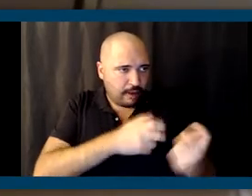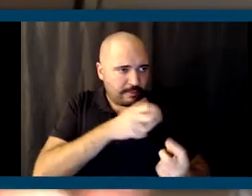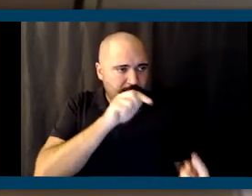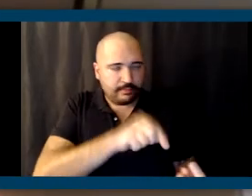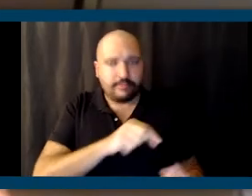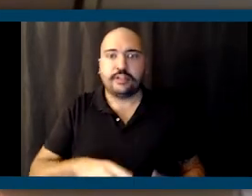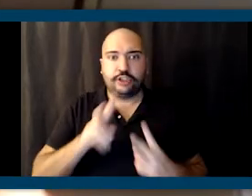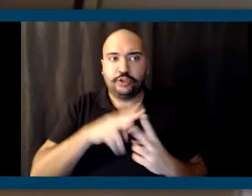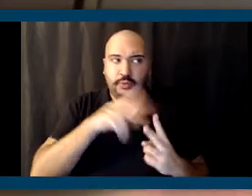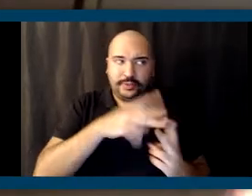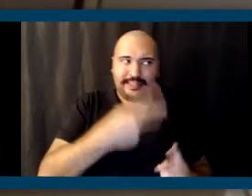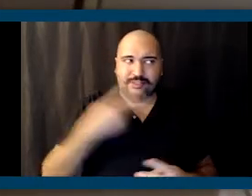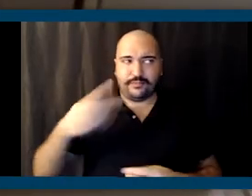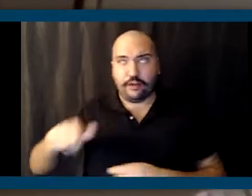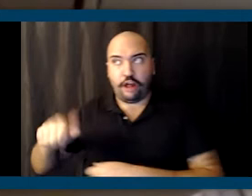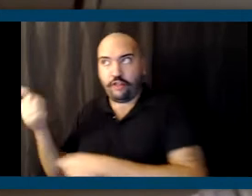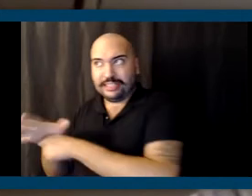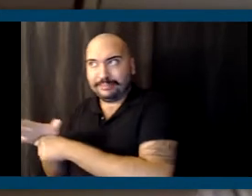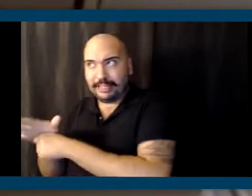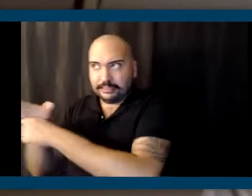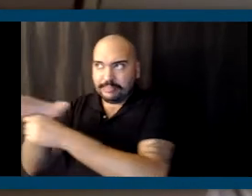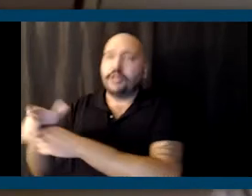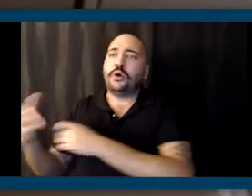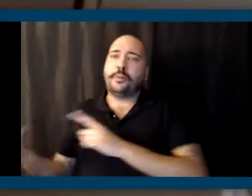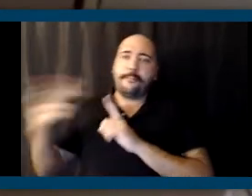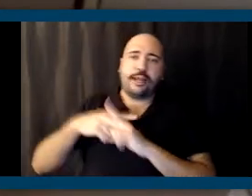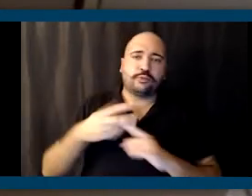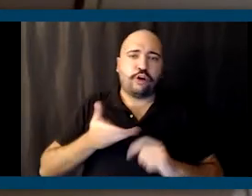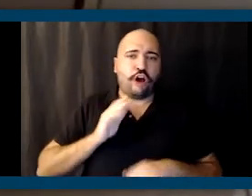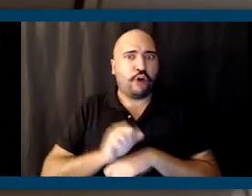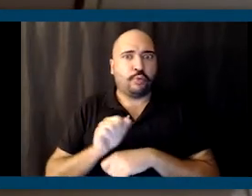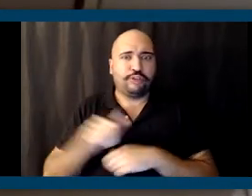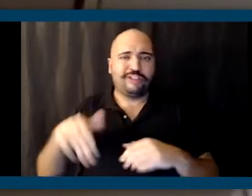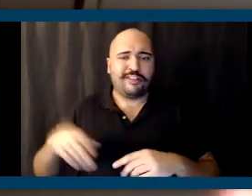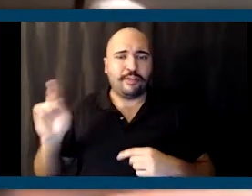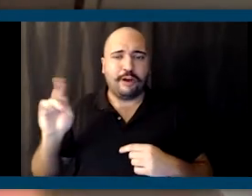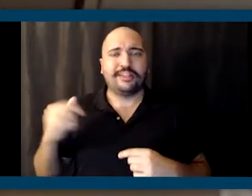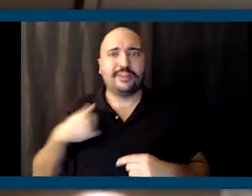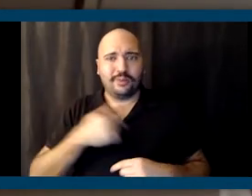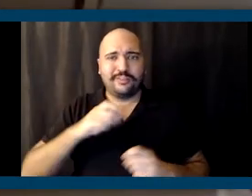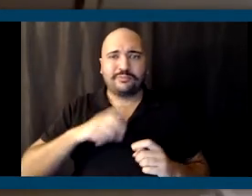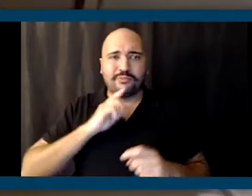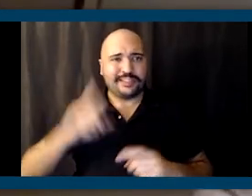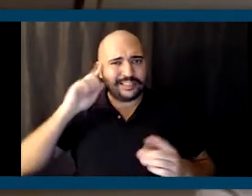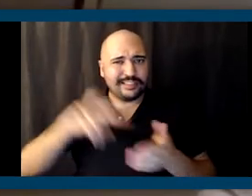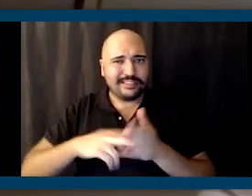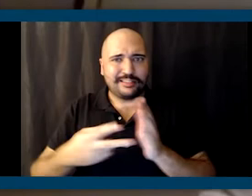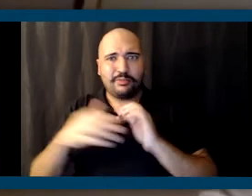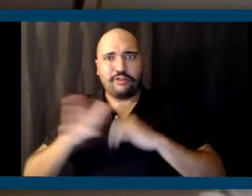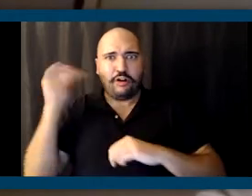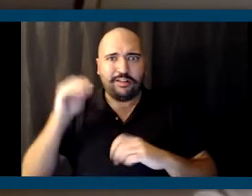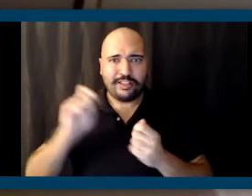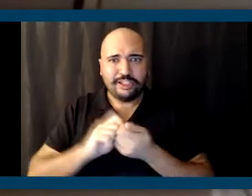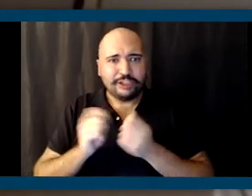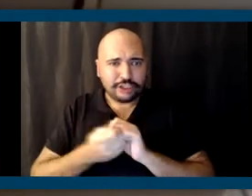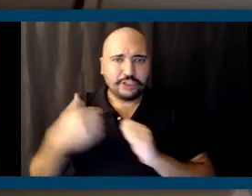in other spaces that I think is most pertinent to our work within the party. I think we have to be very intentional about really calling out the change that we seek